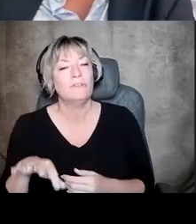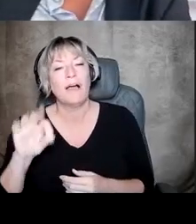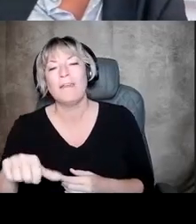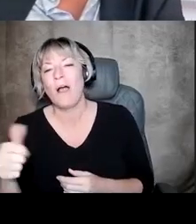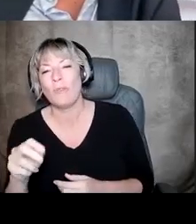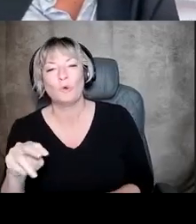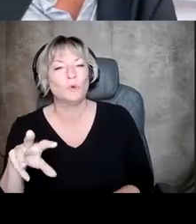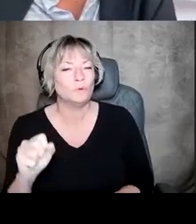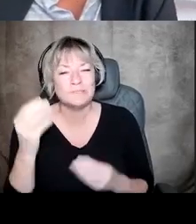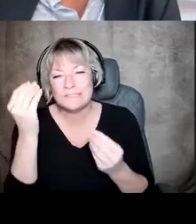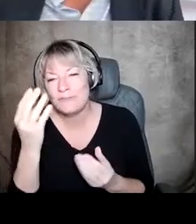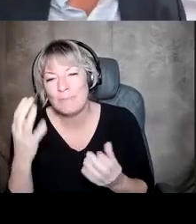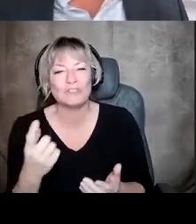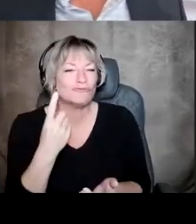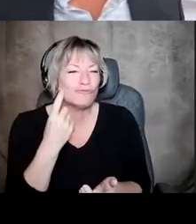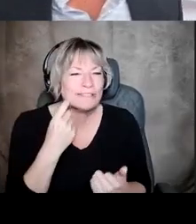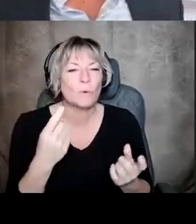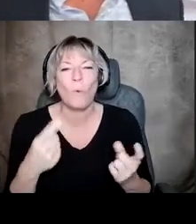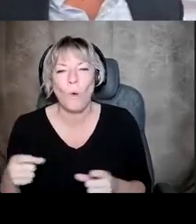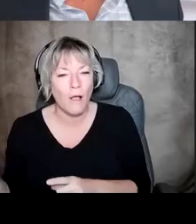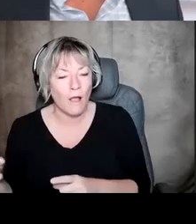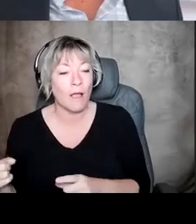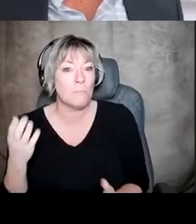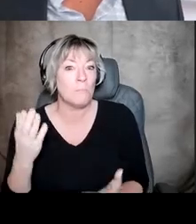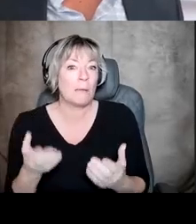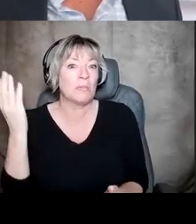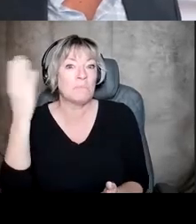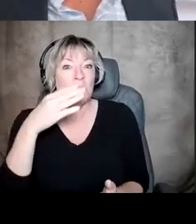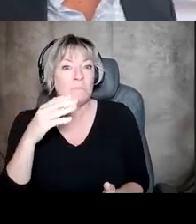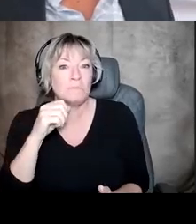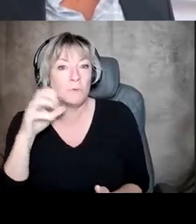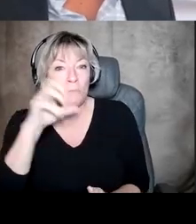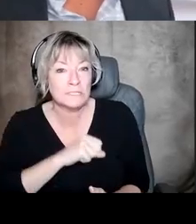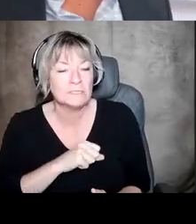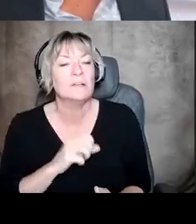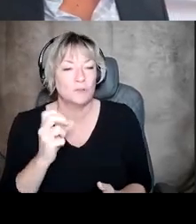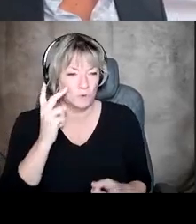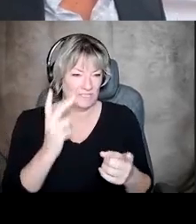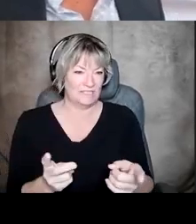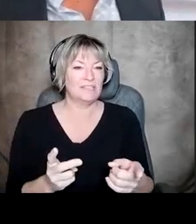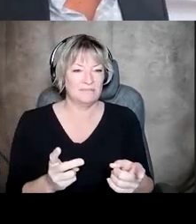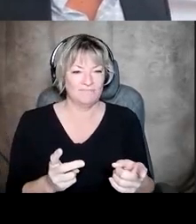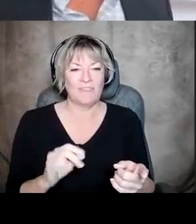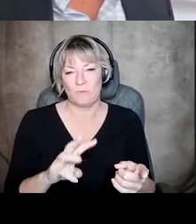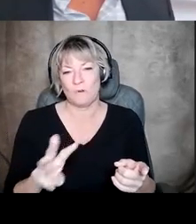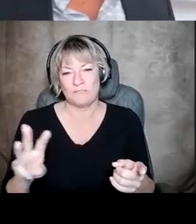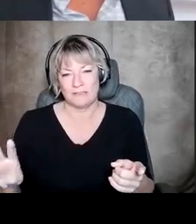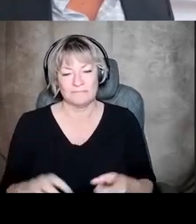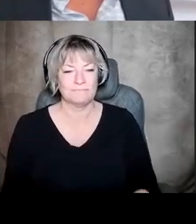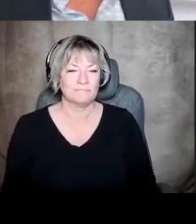resources from the world of crisis services that you might have missed, and you can find it all at talk.crisisnow.com.